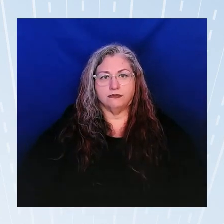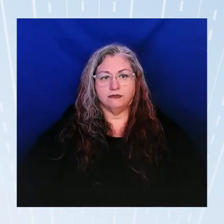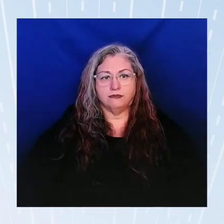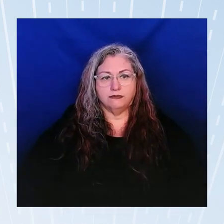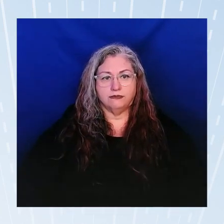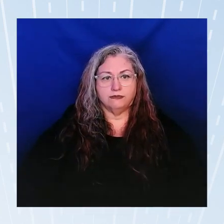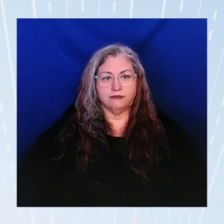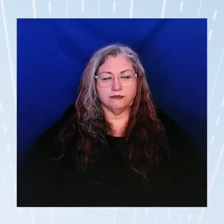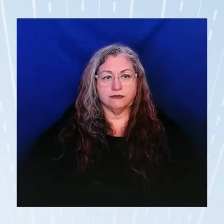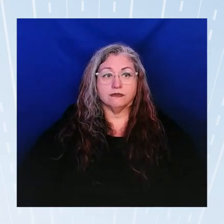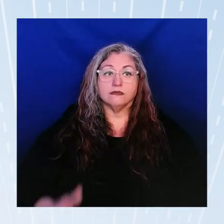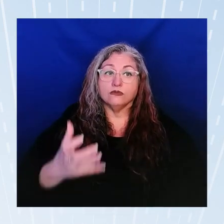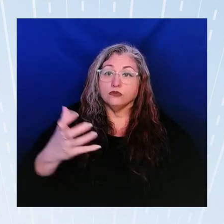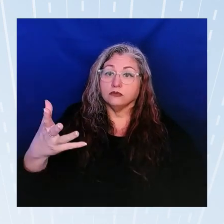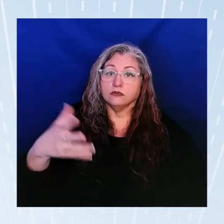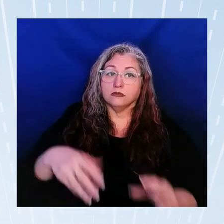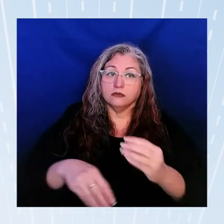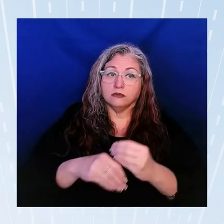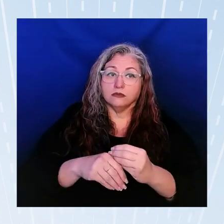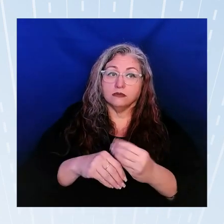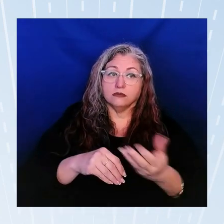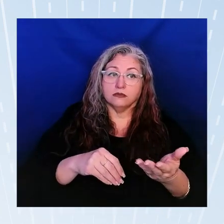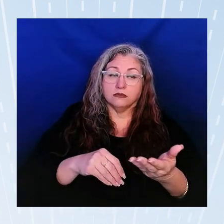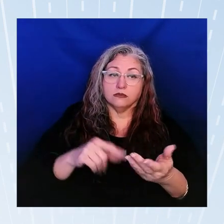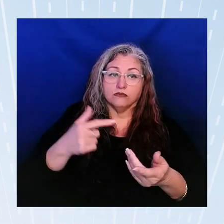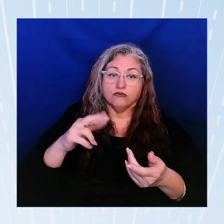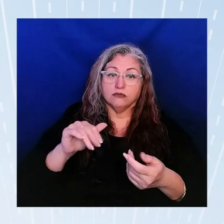Emily did you want to add here Grace